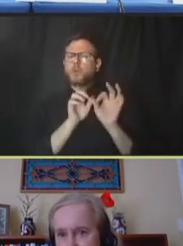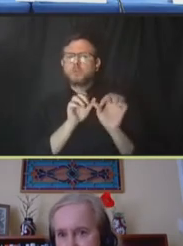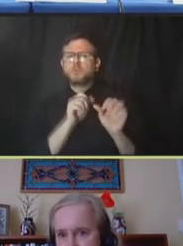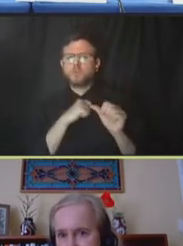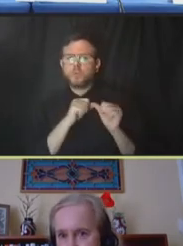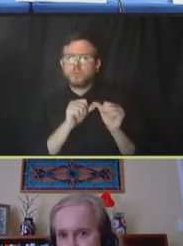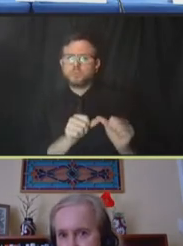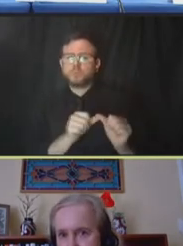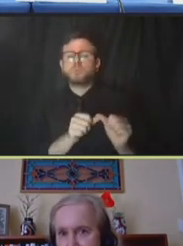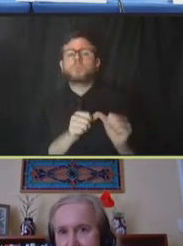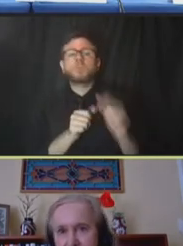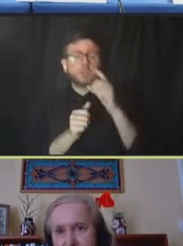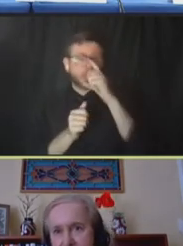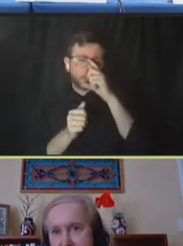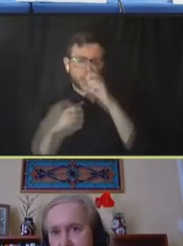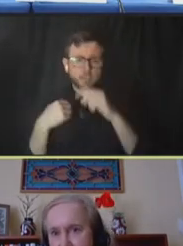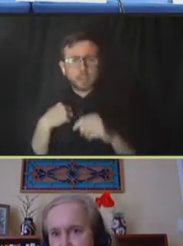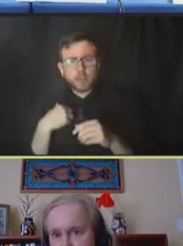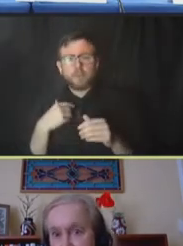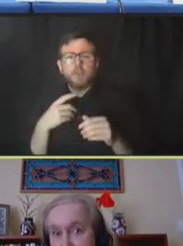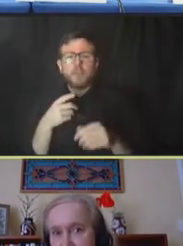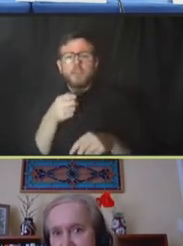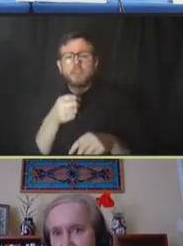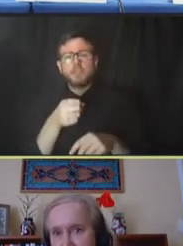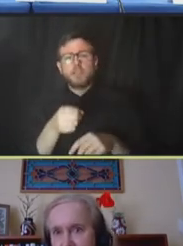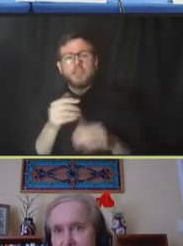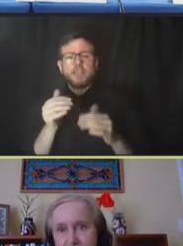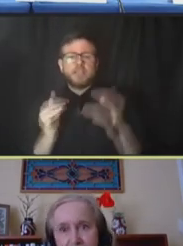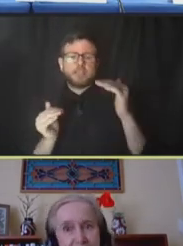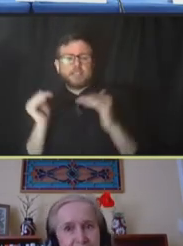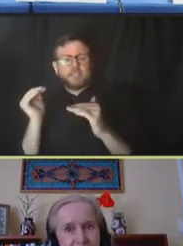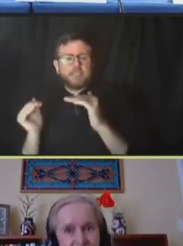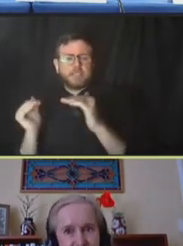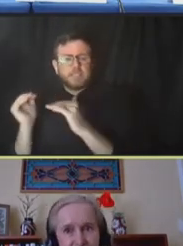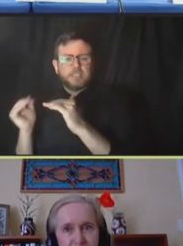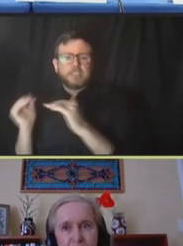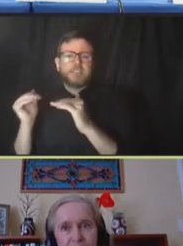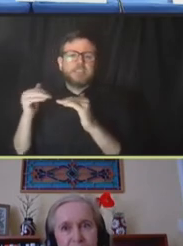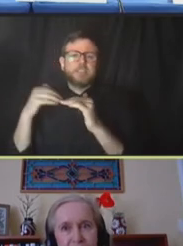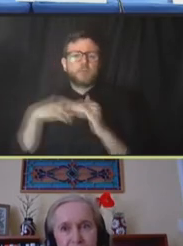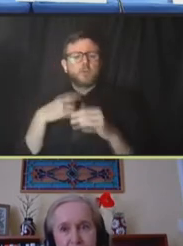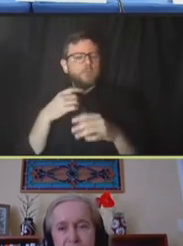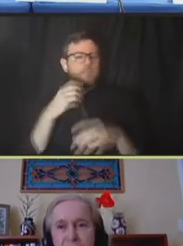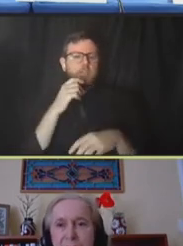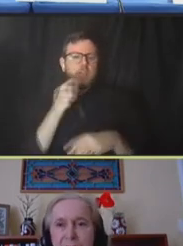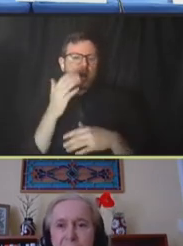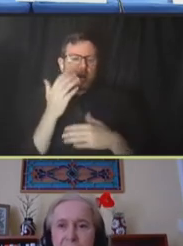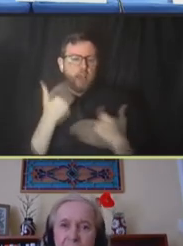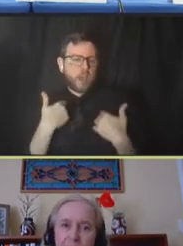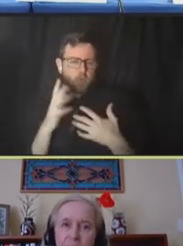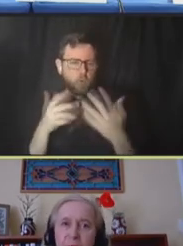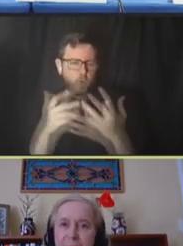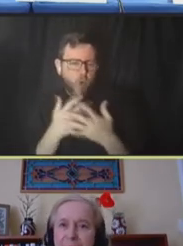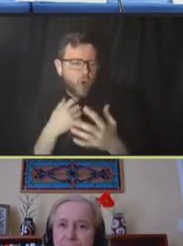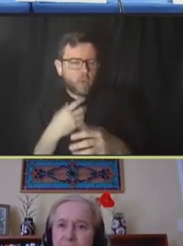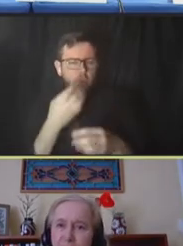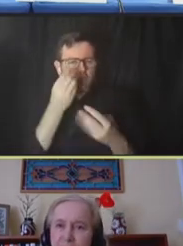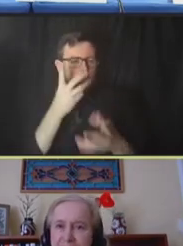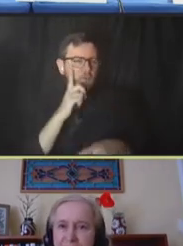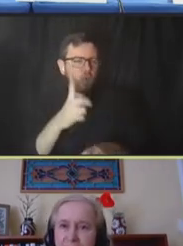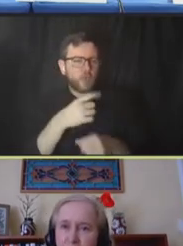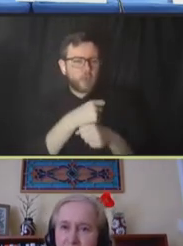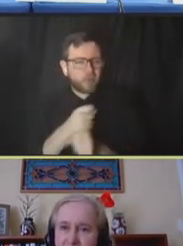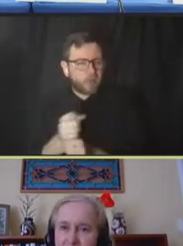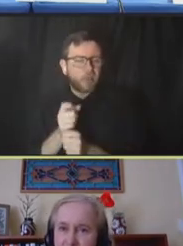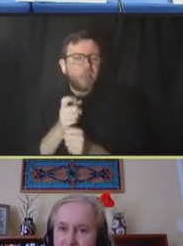information asymmetry that sometimes happens with manufacturers, right, might not have all the information. You want to make sure